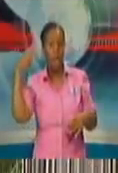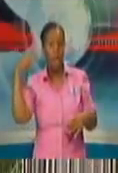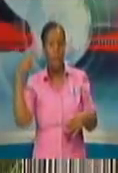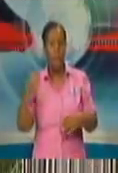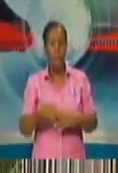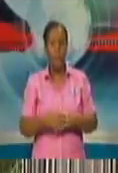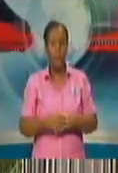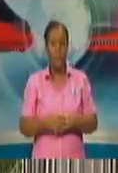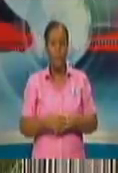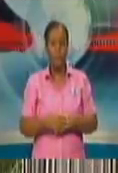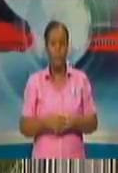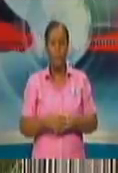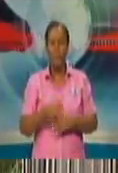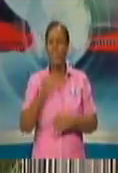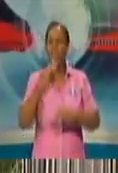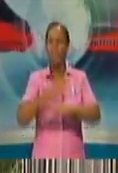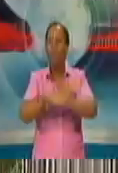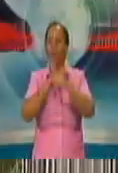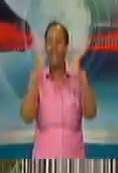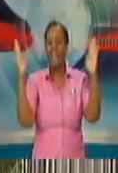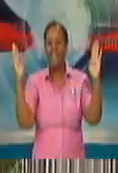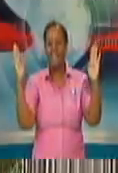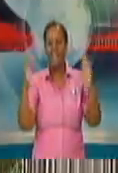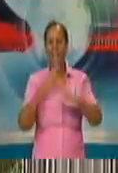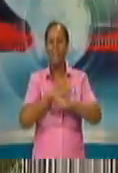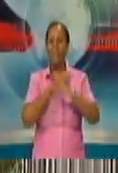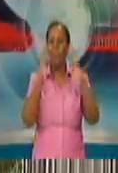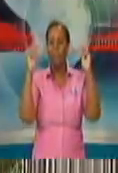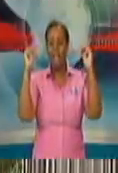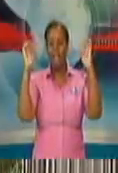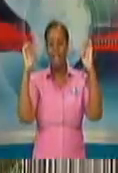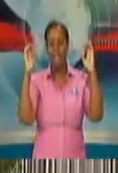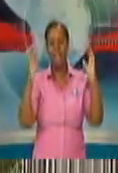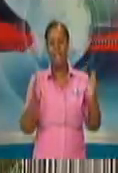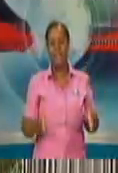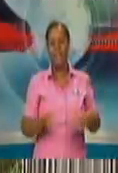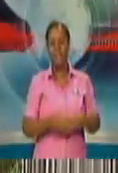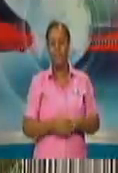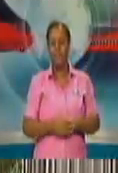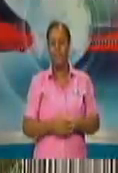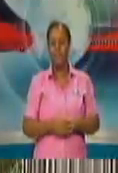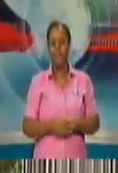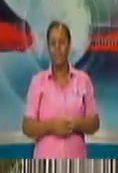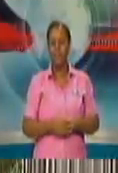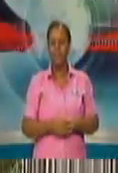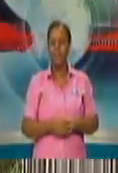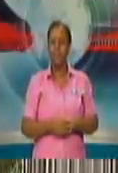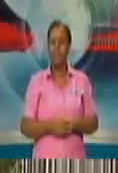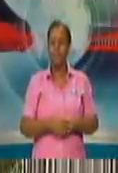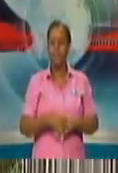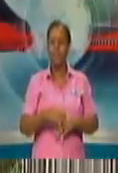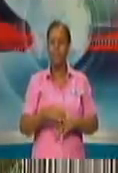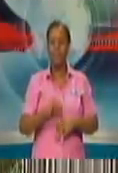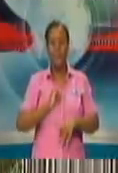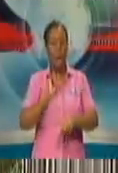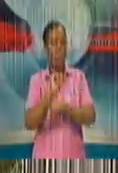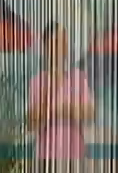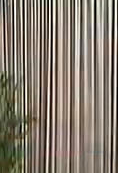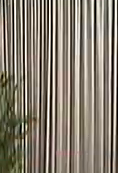Hello, good morning to the panel. Good morning, Ministers. Good morning, sir. Good morning. Hi, Vern. Hi, Vern. Hi, Hi.